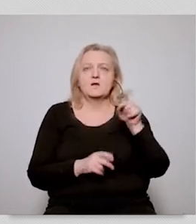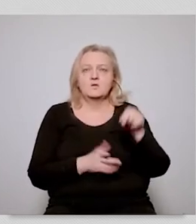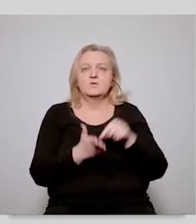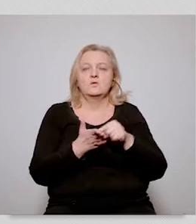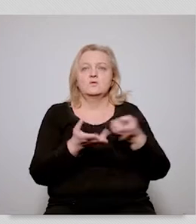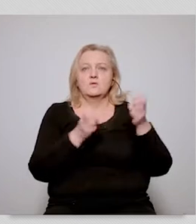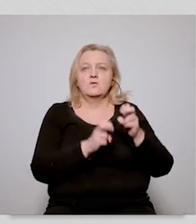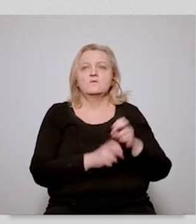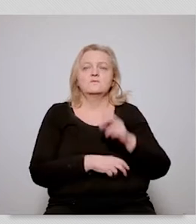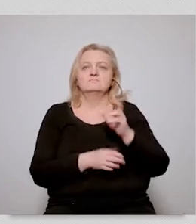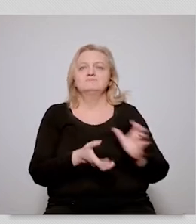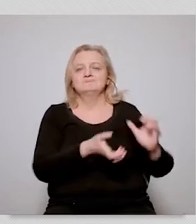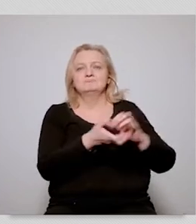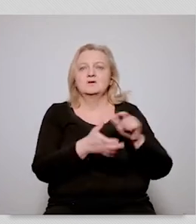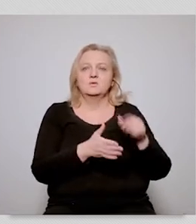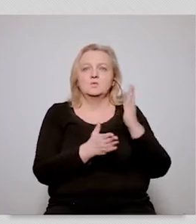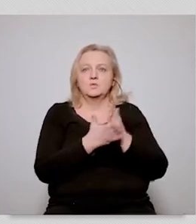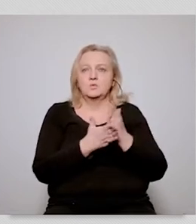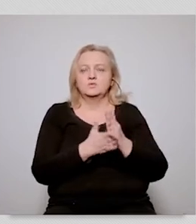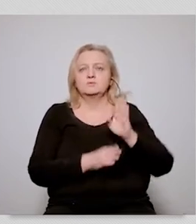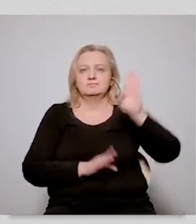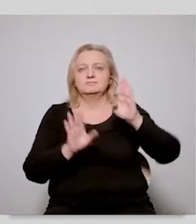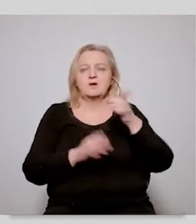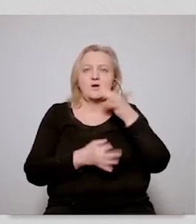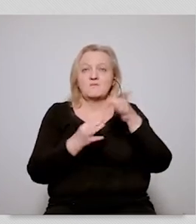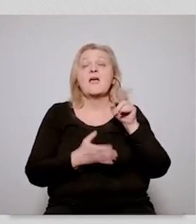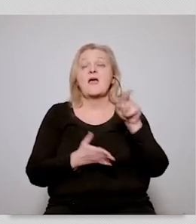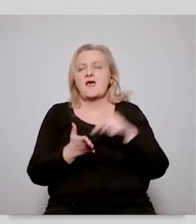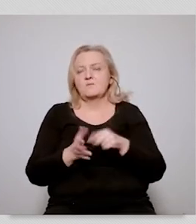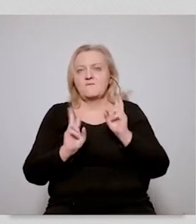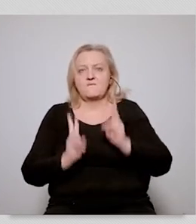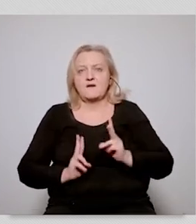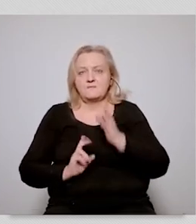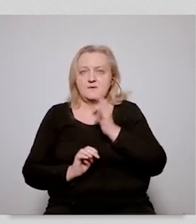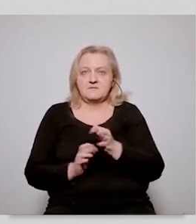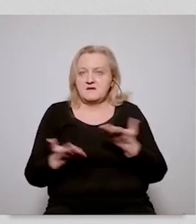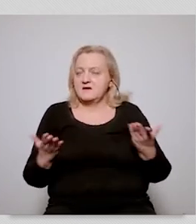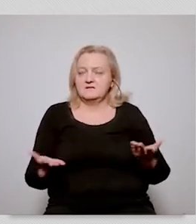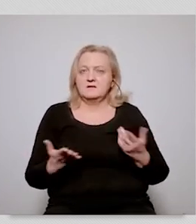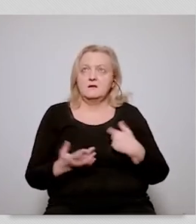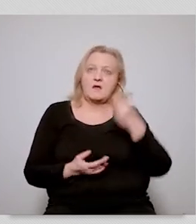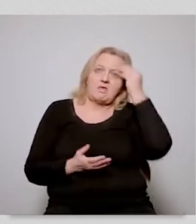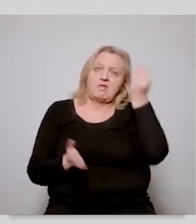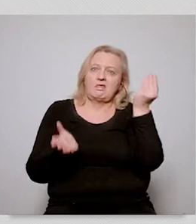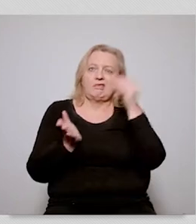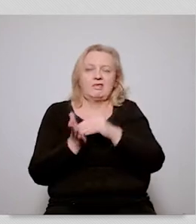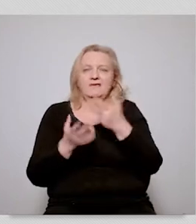his political party, which is a coalition partner of the Law and Justice Party.